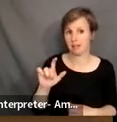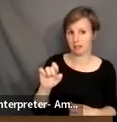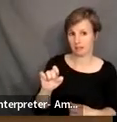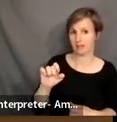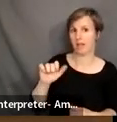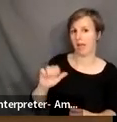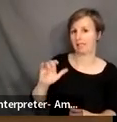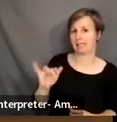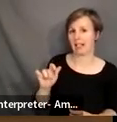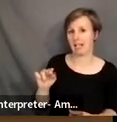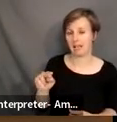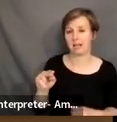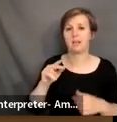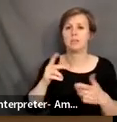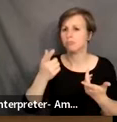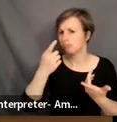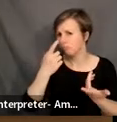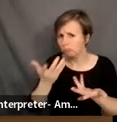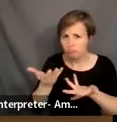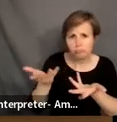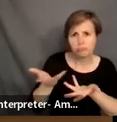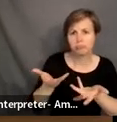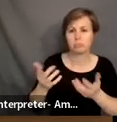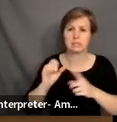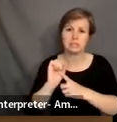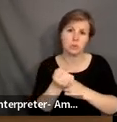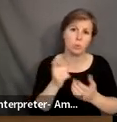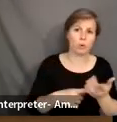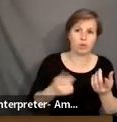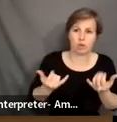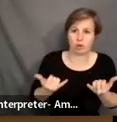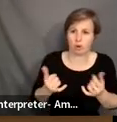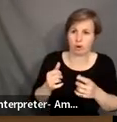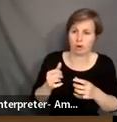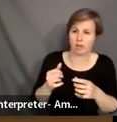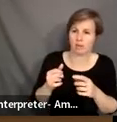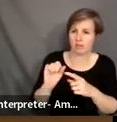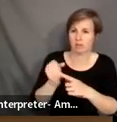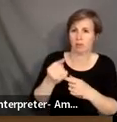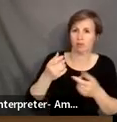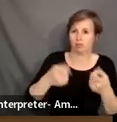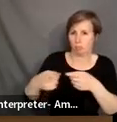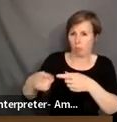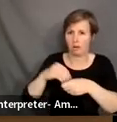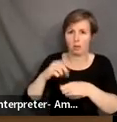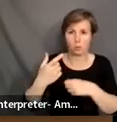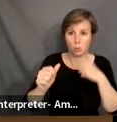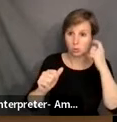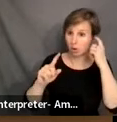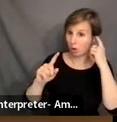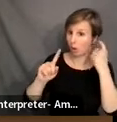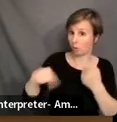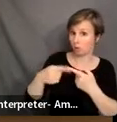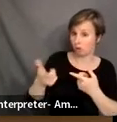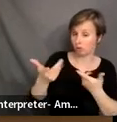She's going to be talking about kind of the lay of the lay of the situation. What is the current climate in Georgia? As soon as she's in, she'll pass it to Dr.